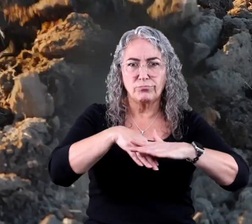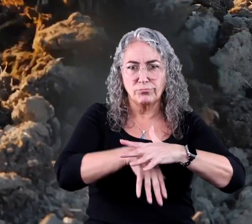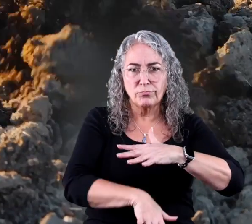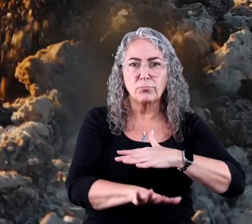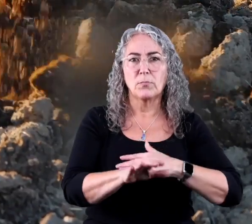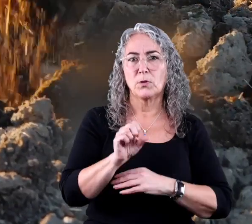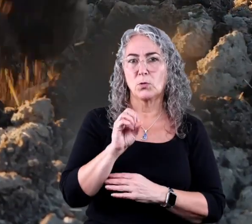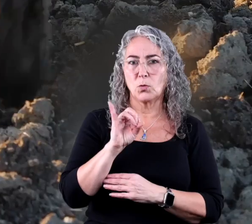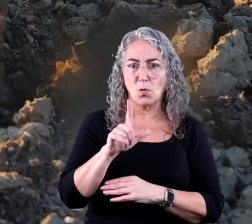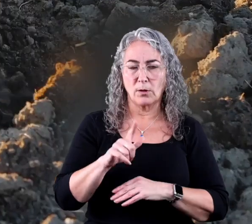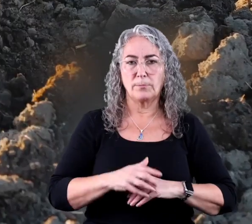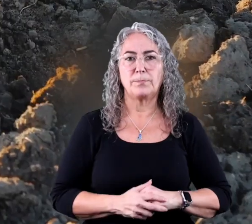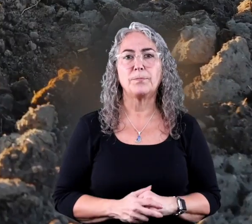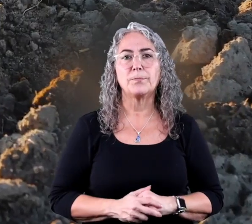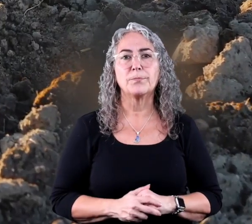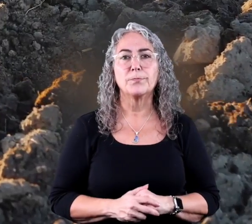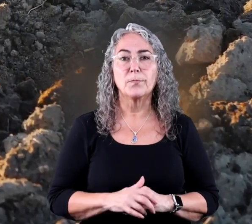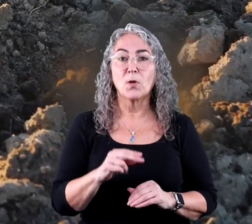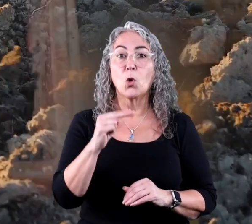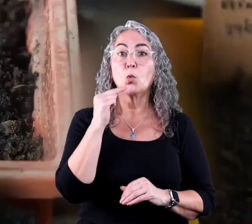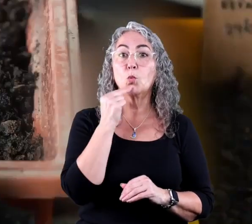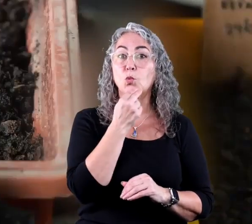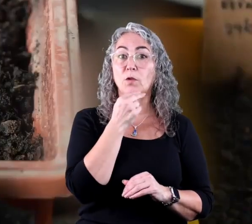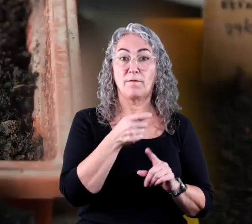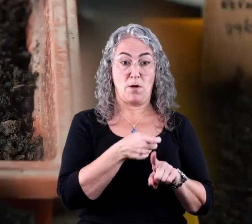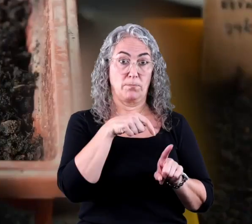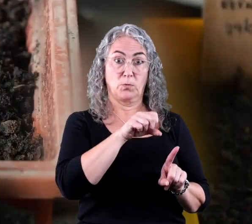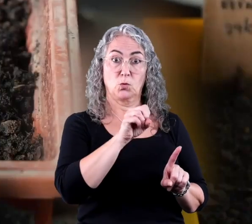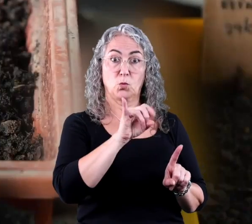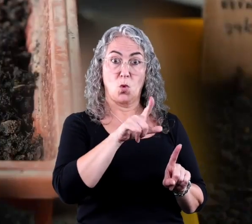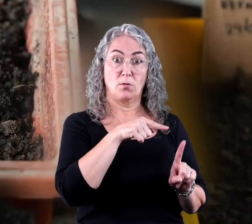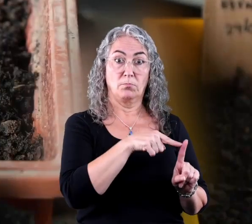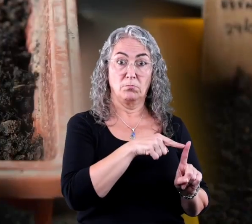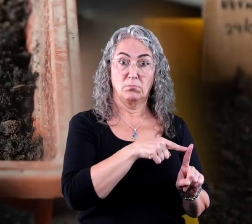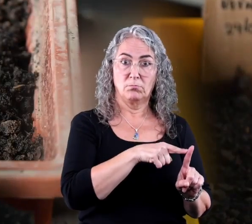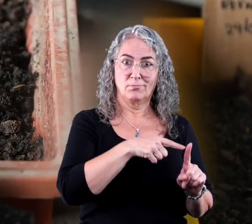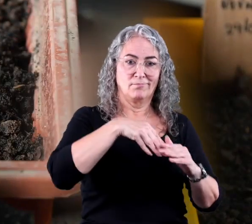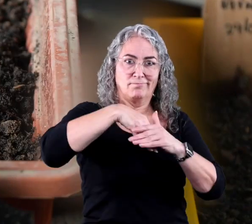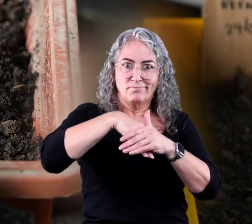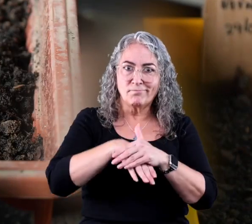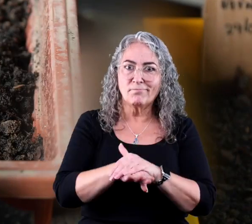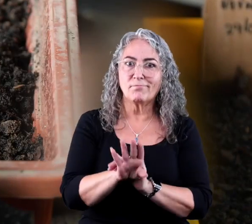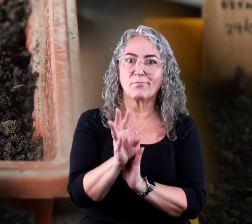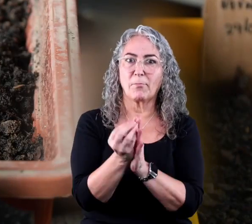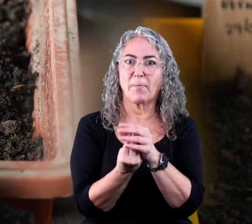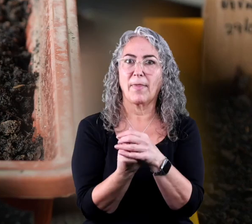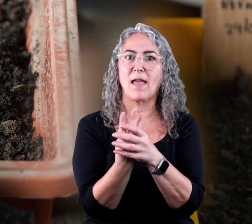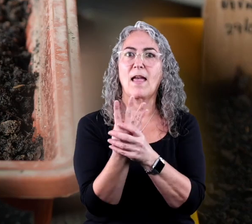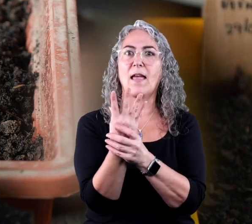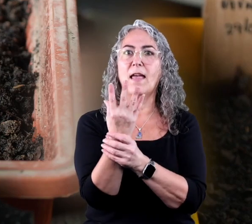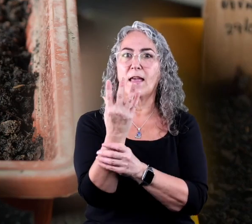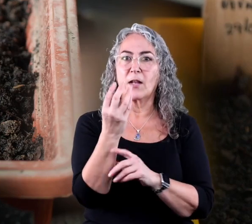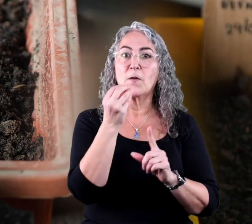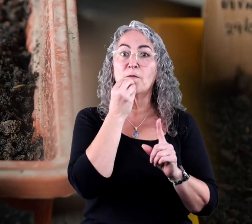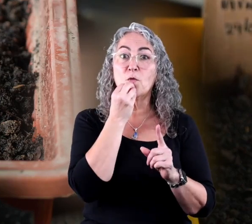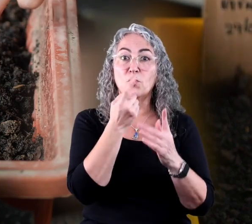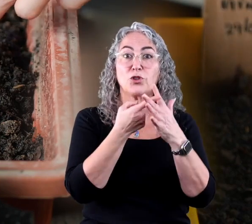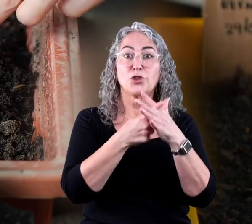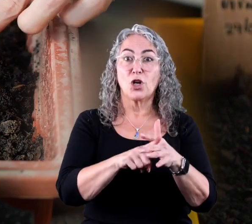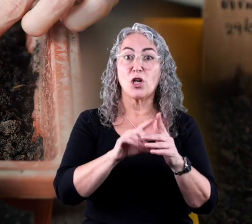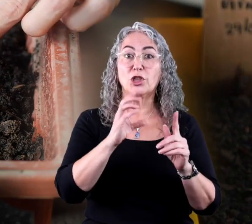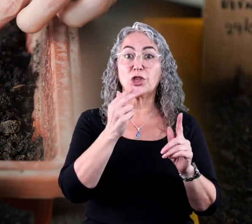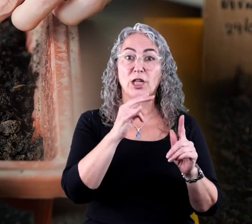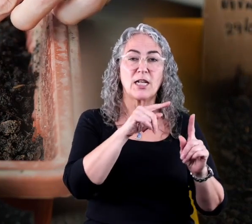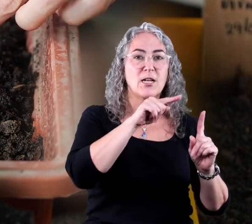nutrients in the soil from that matter. The nutrients in the soil then enter the plant, and the food chain starts